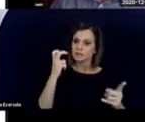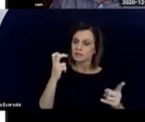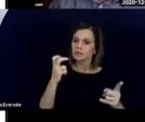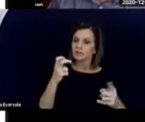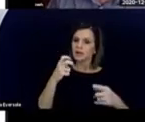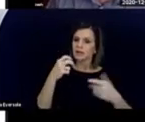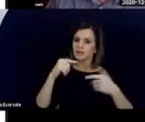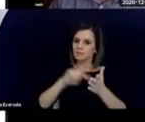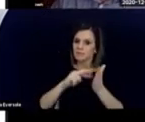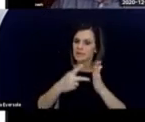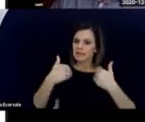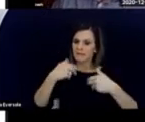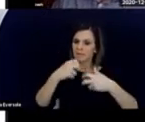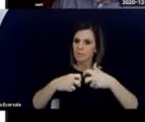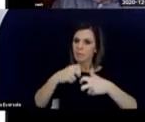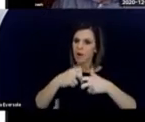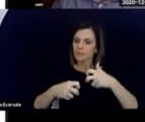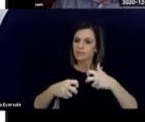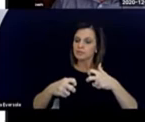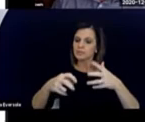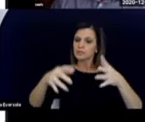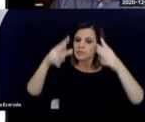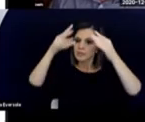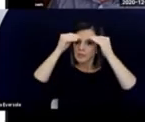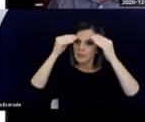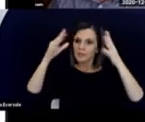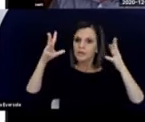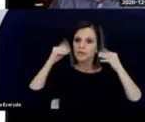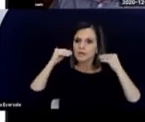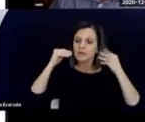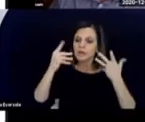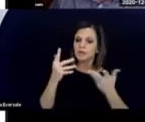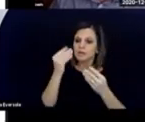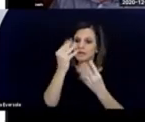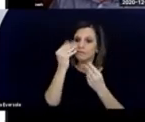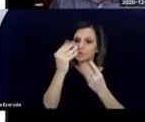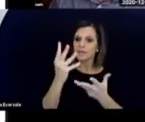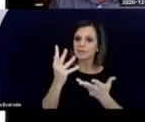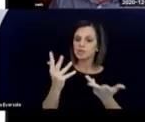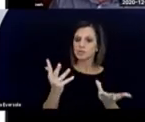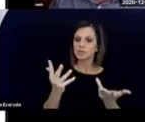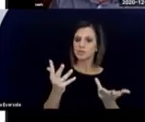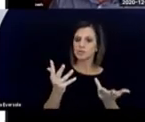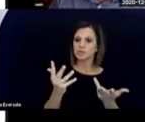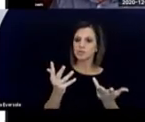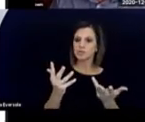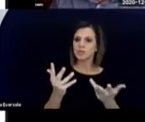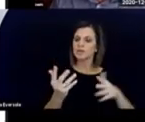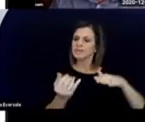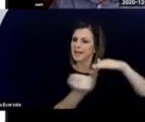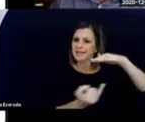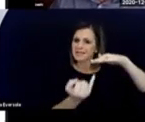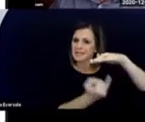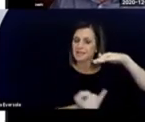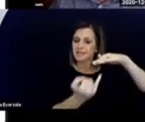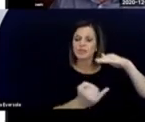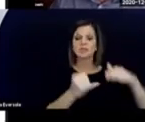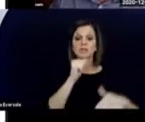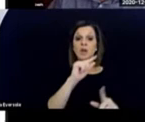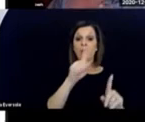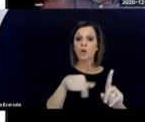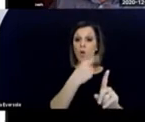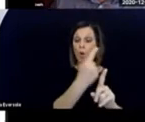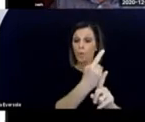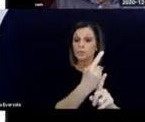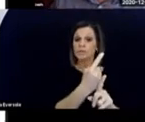difficulty with receiving information input with the consequent risks of isolation. Not just social isolation, isolation,